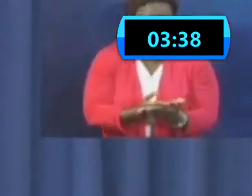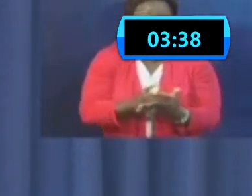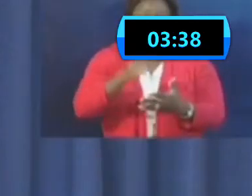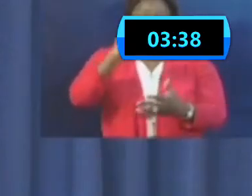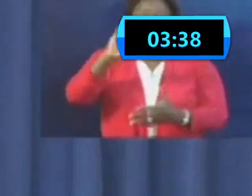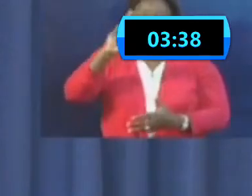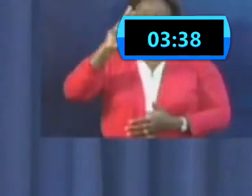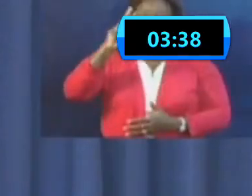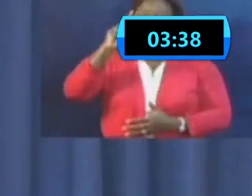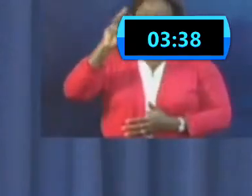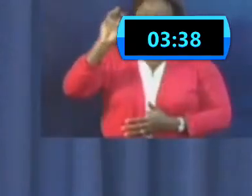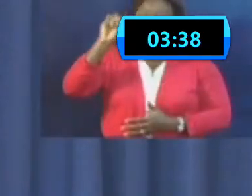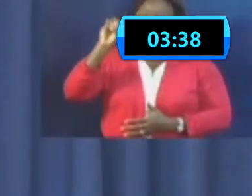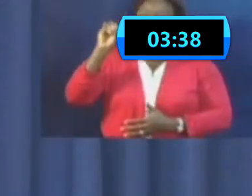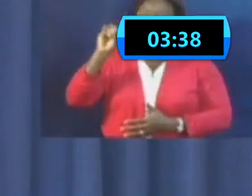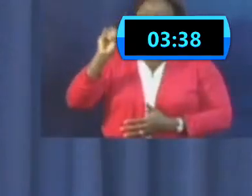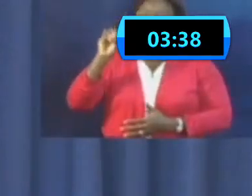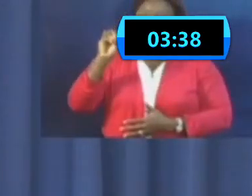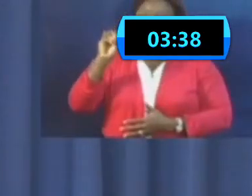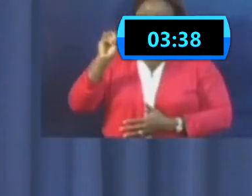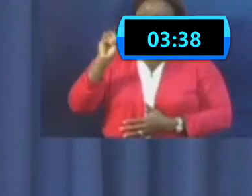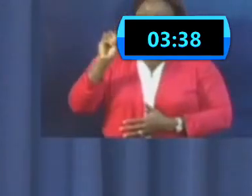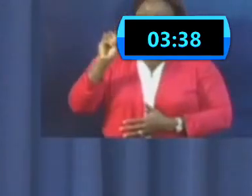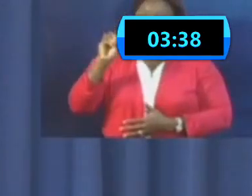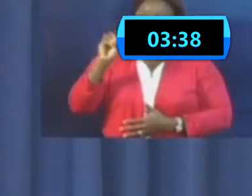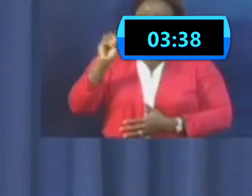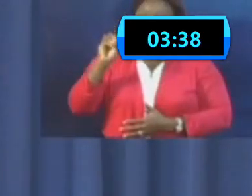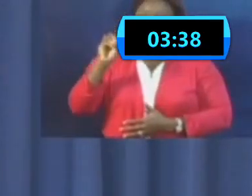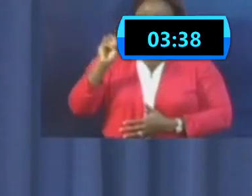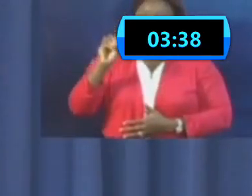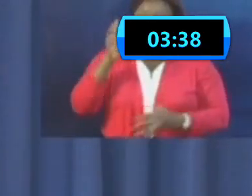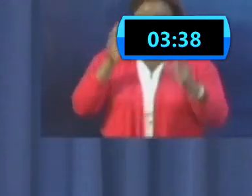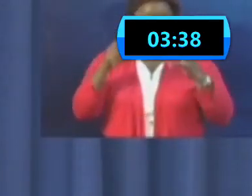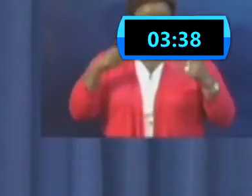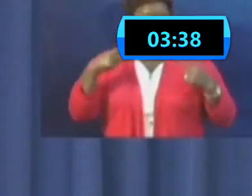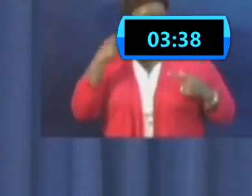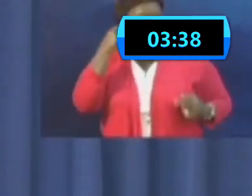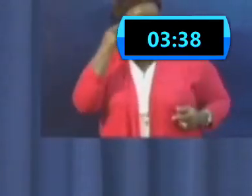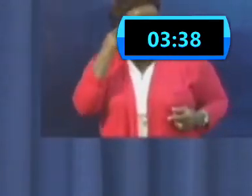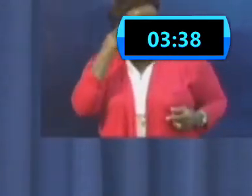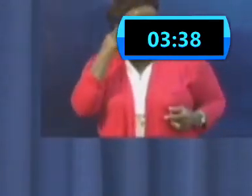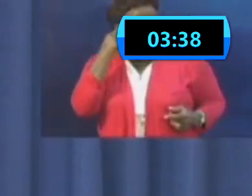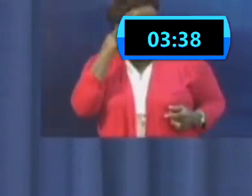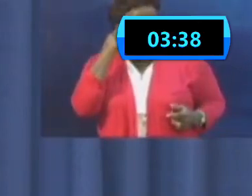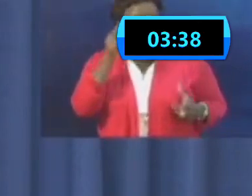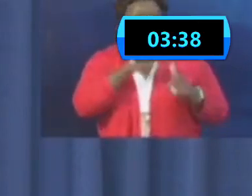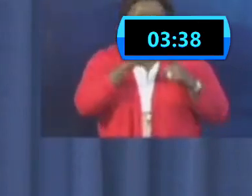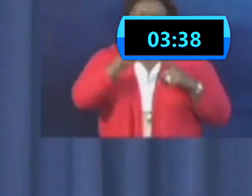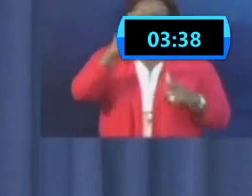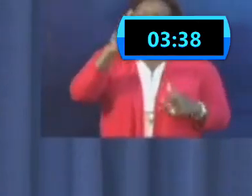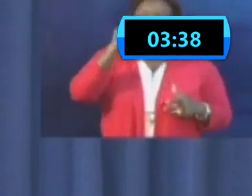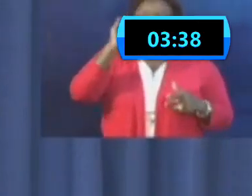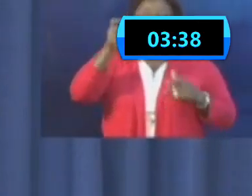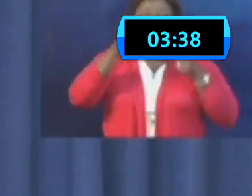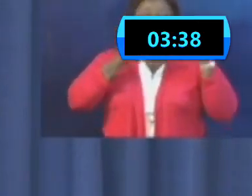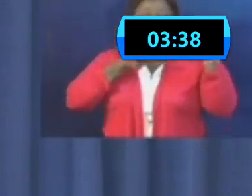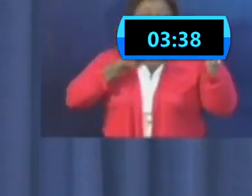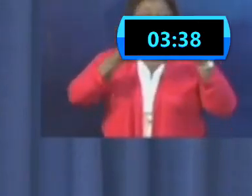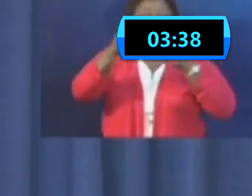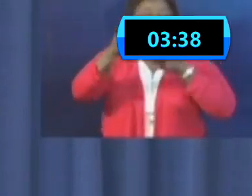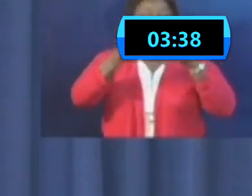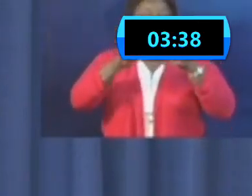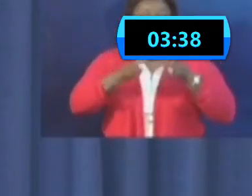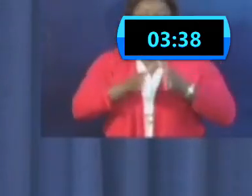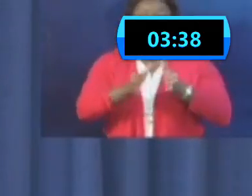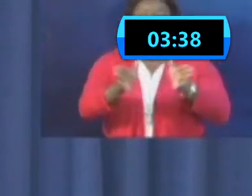if they have you know if they have concerns the CMO will manage that because he's managing the population at